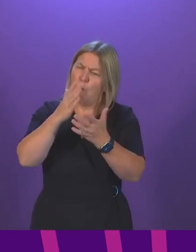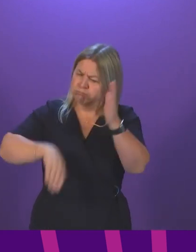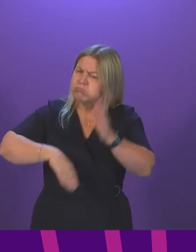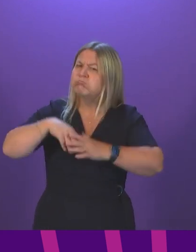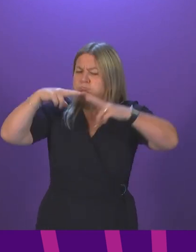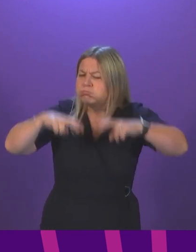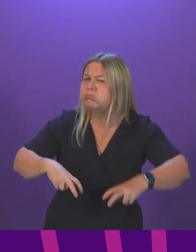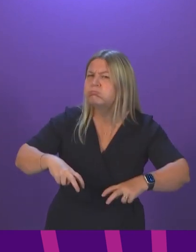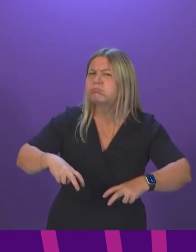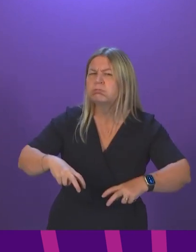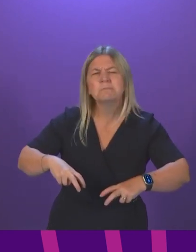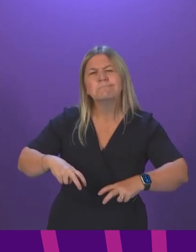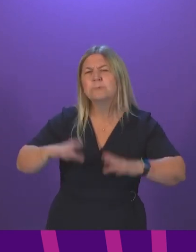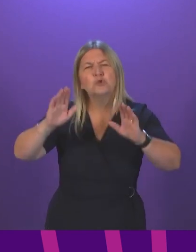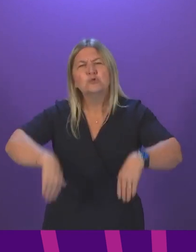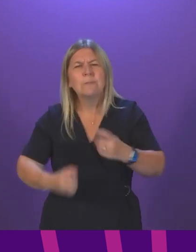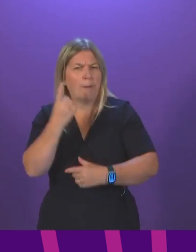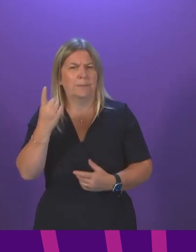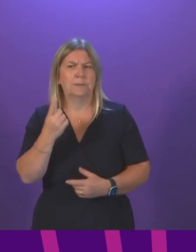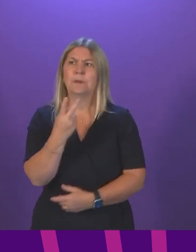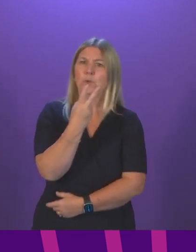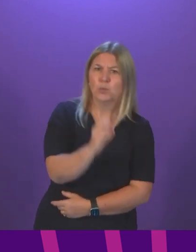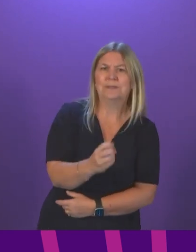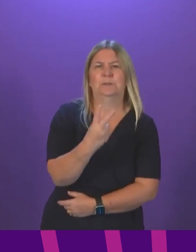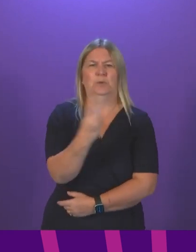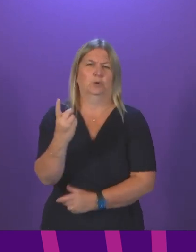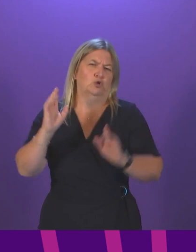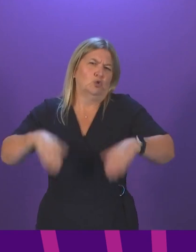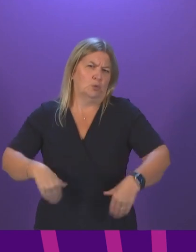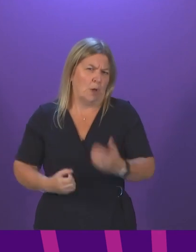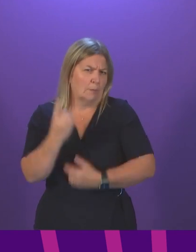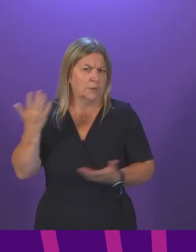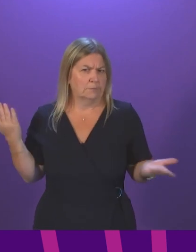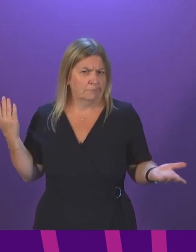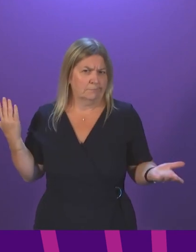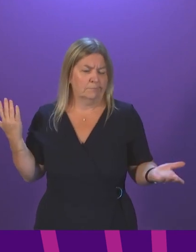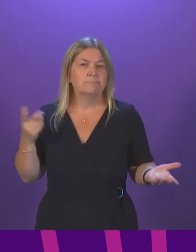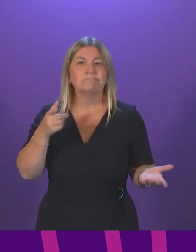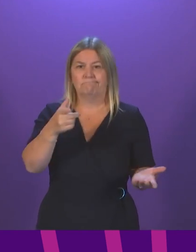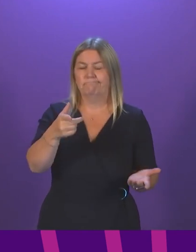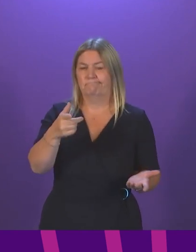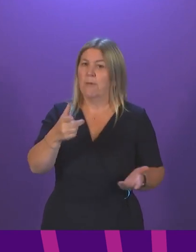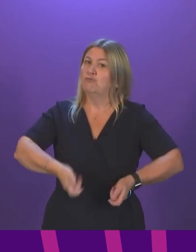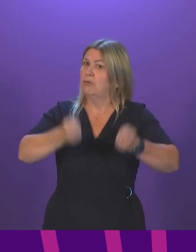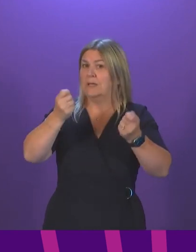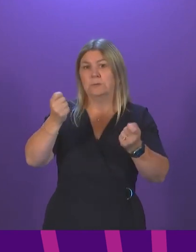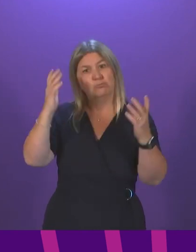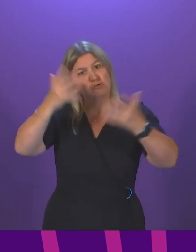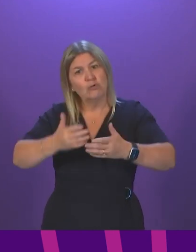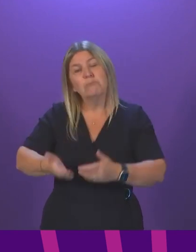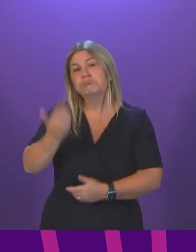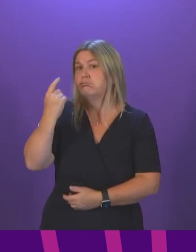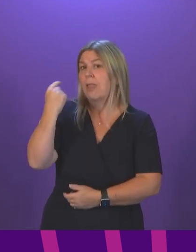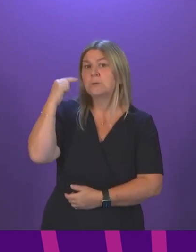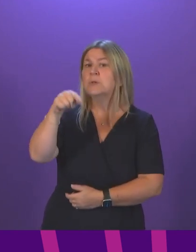But this shouldn't be happening in Scotland in 2021. When I raised concerns about people dying waiting for an ambulance last